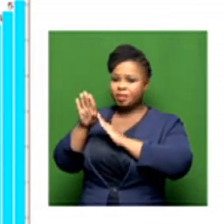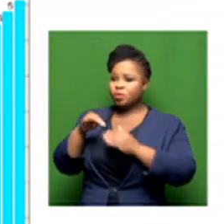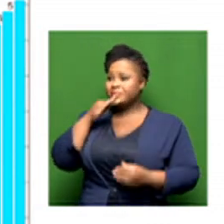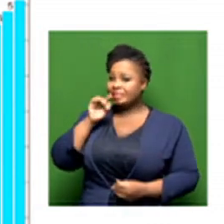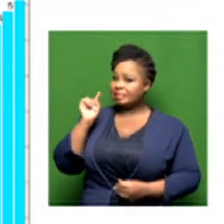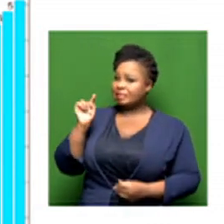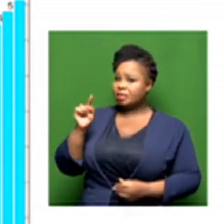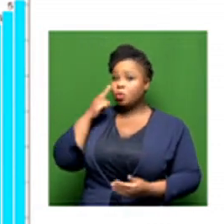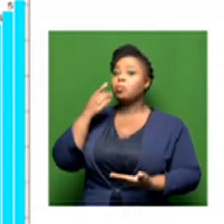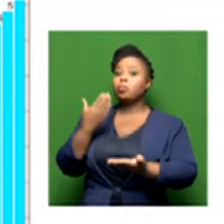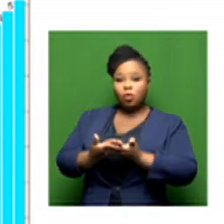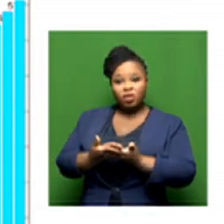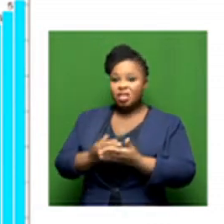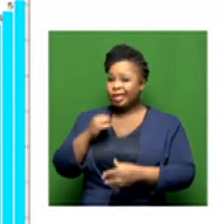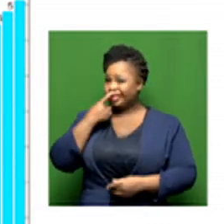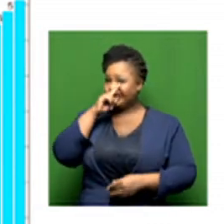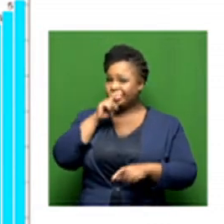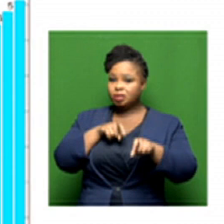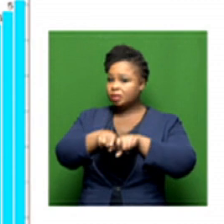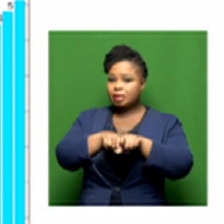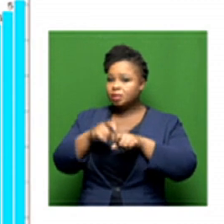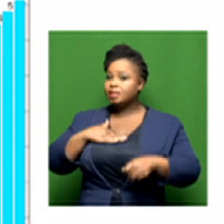proof, doctor, that we're not testing enough?